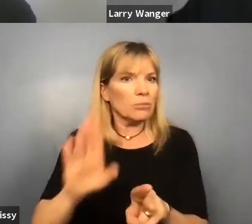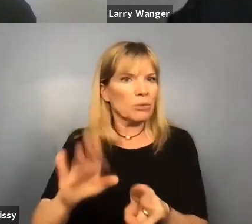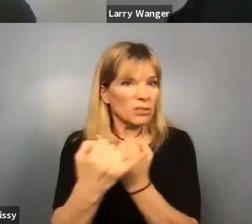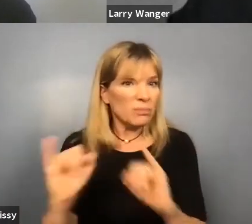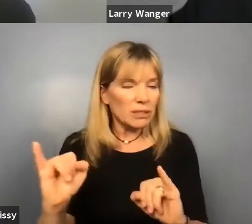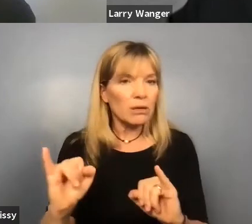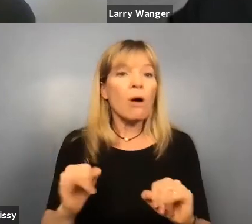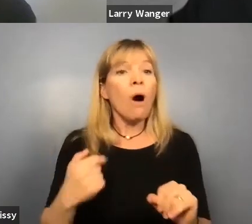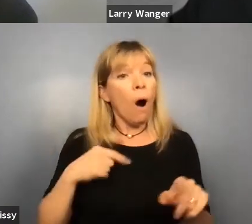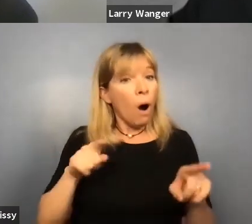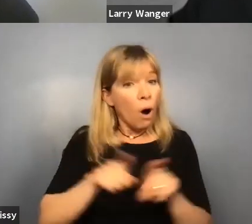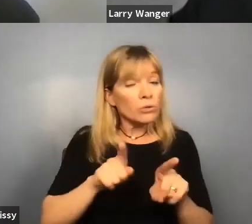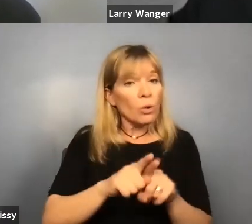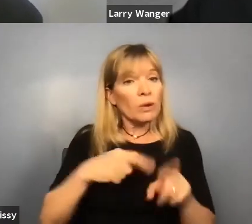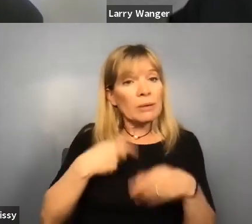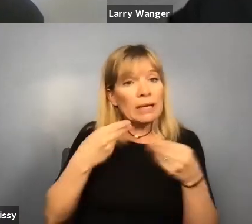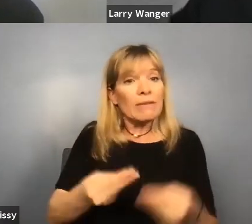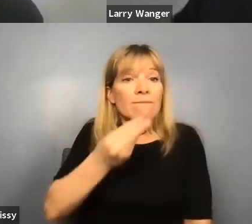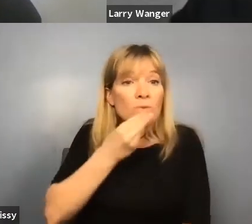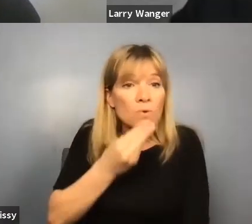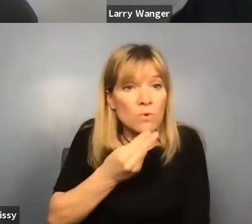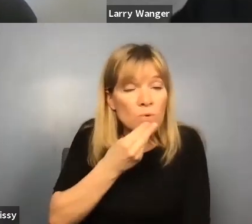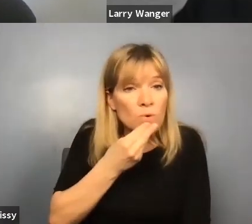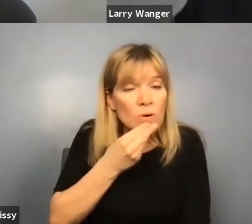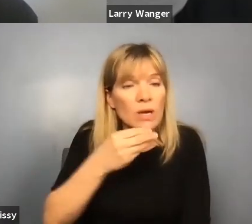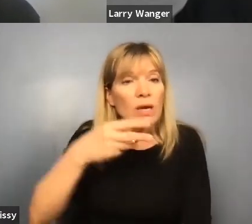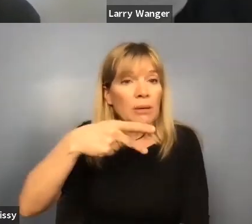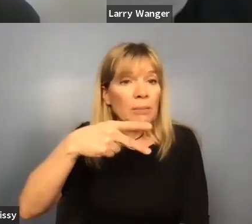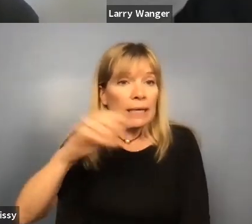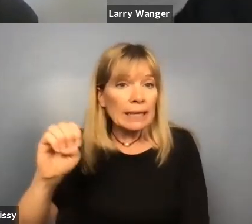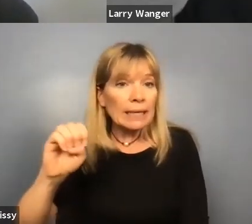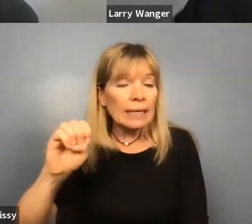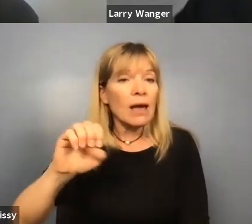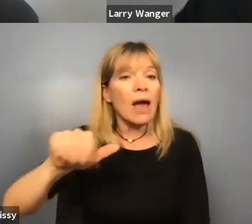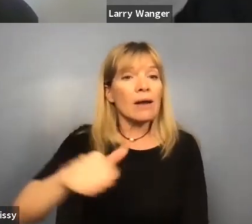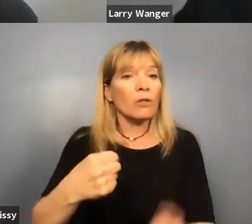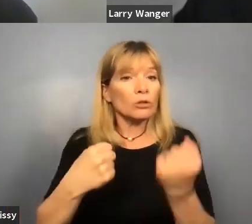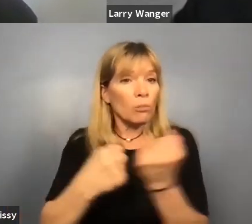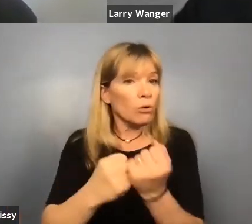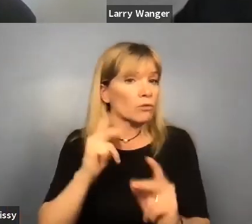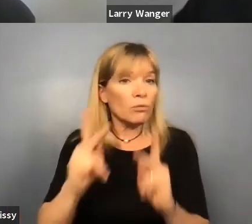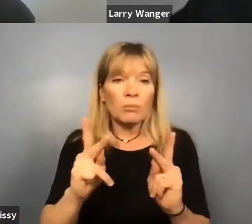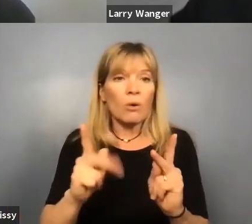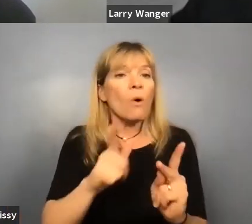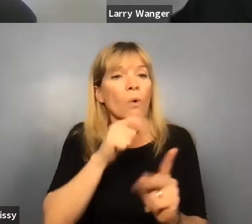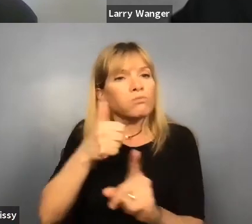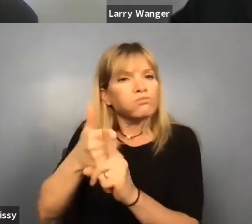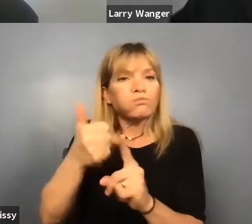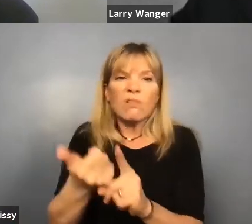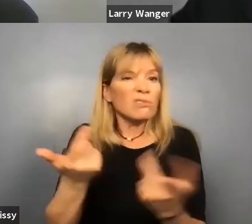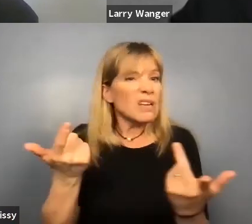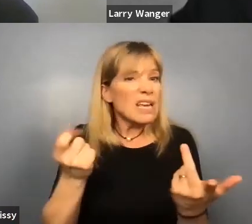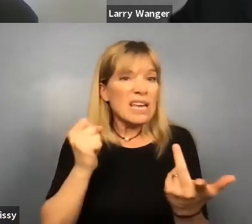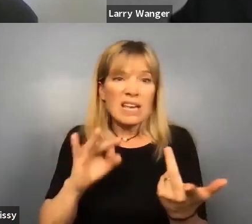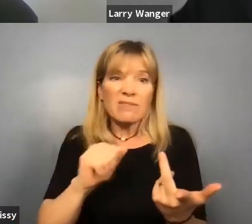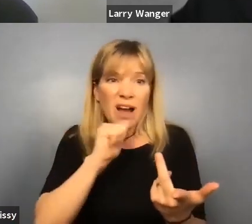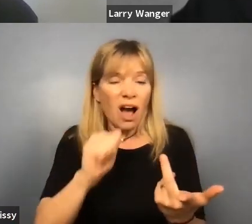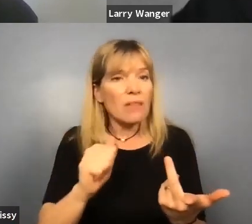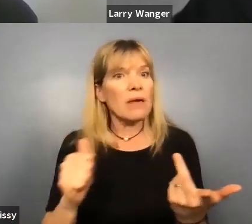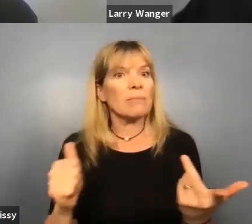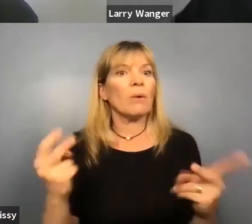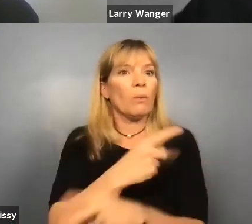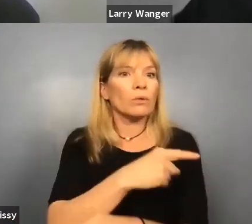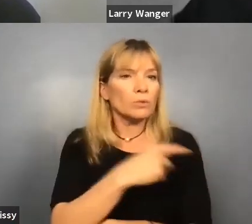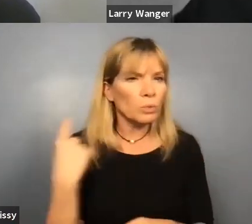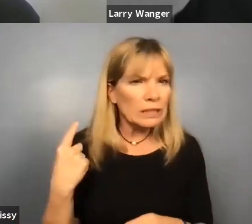We've also been able to provide food, PPE, and other supports for people who, again, otherwise would be at greater risk. People